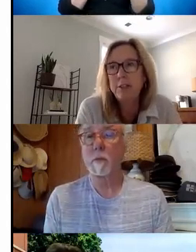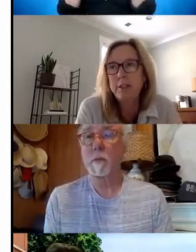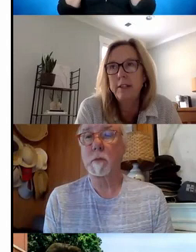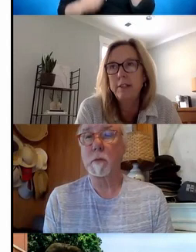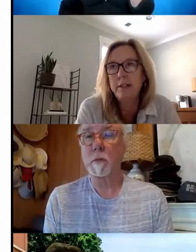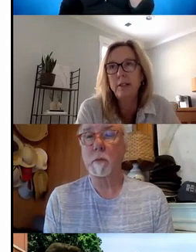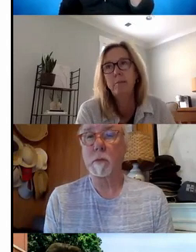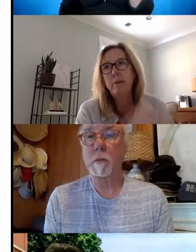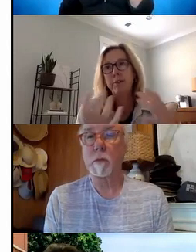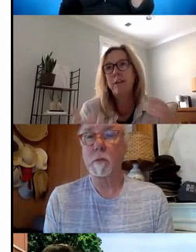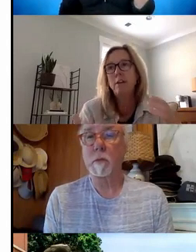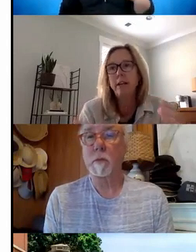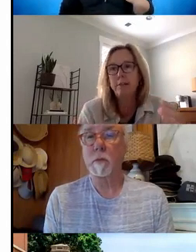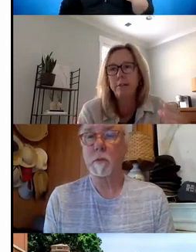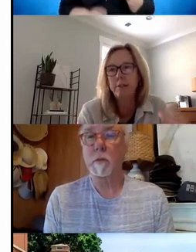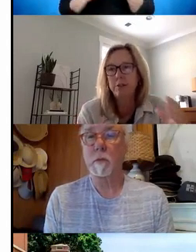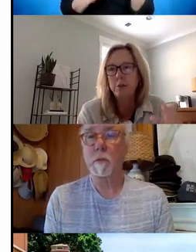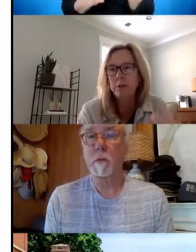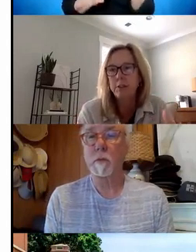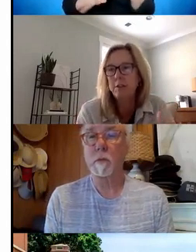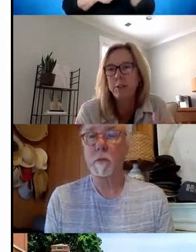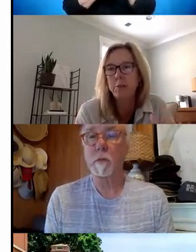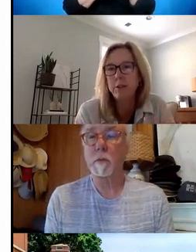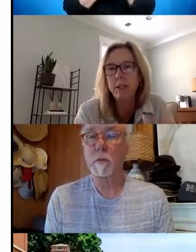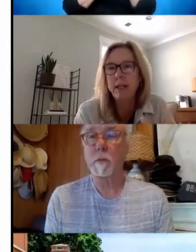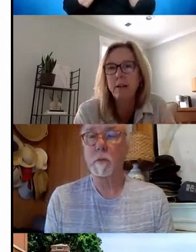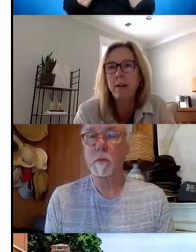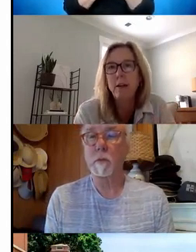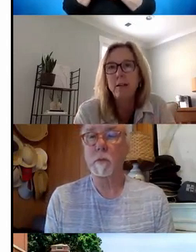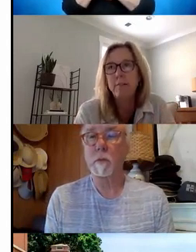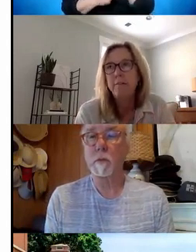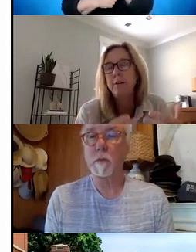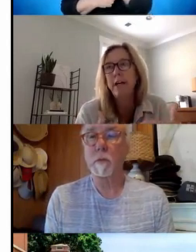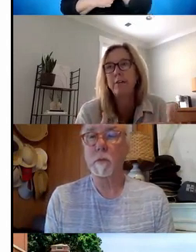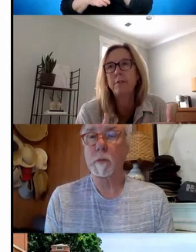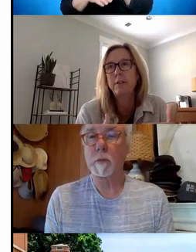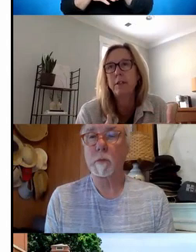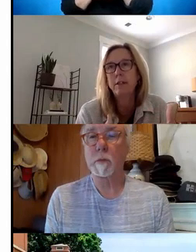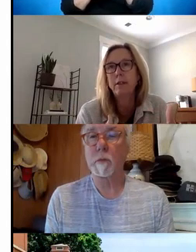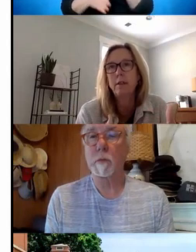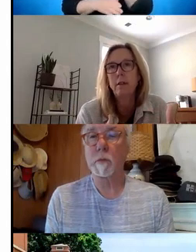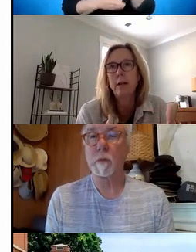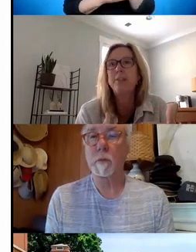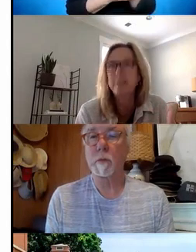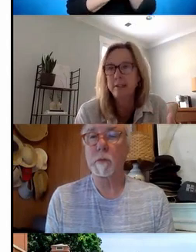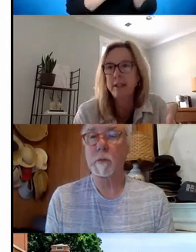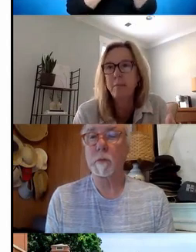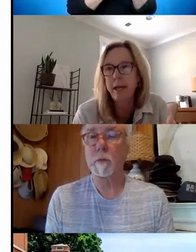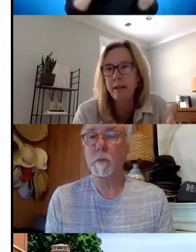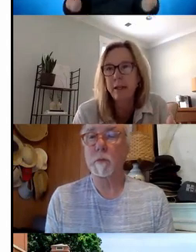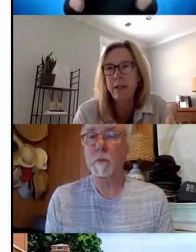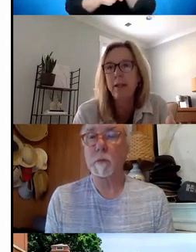districts, most VR counselors and school districts work together to figure out how to